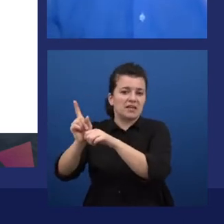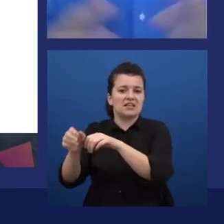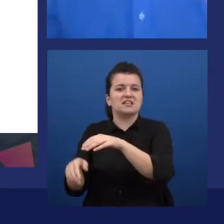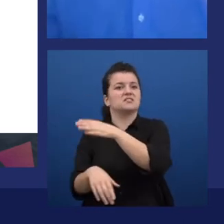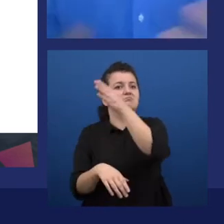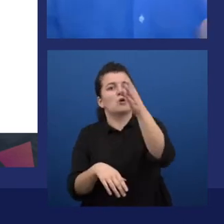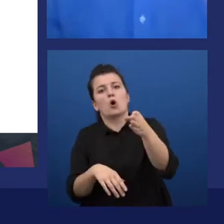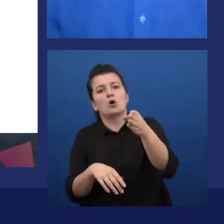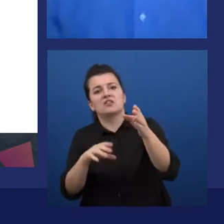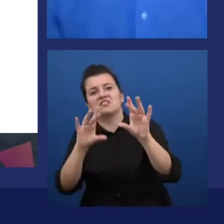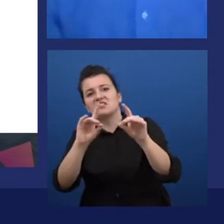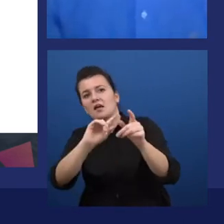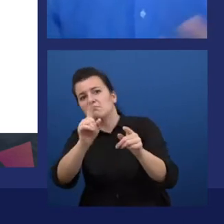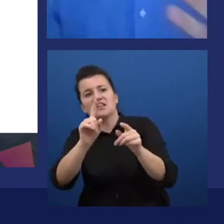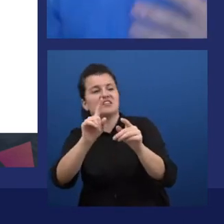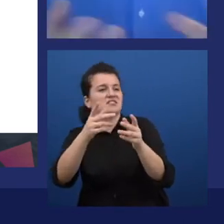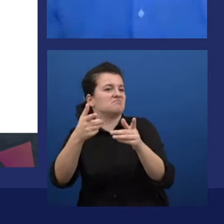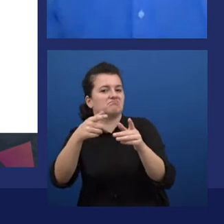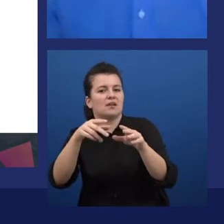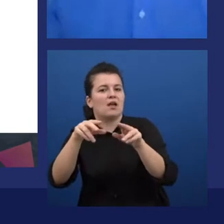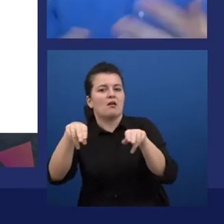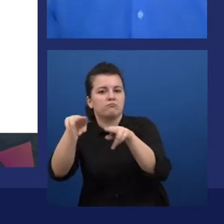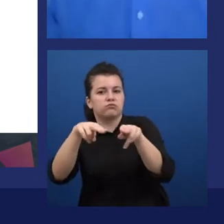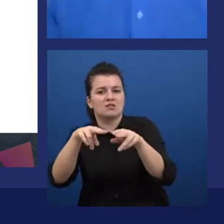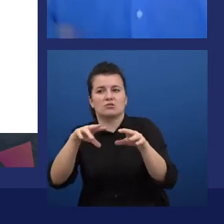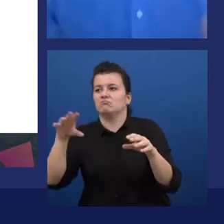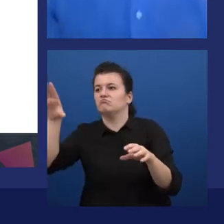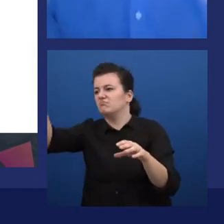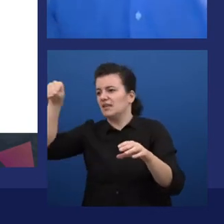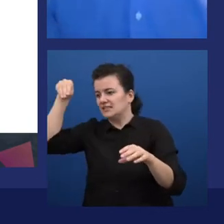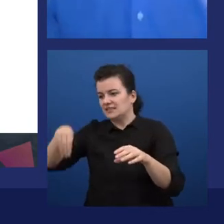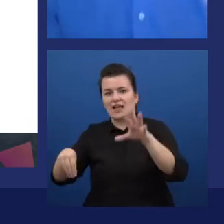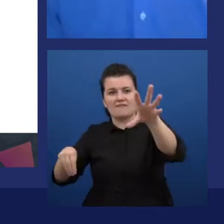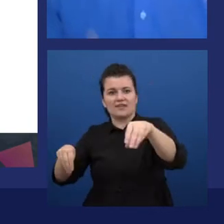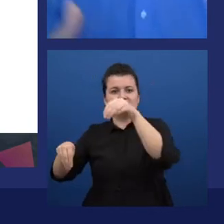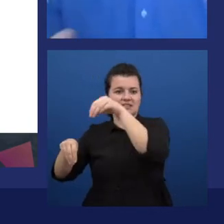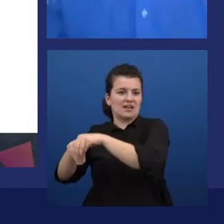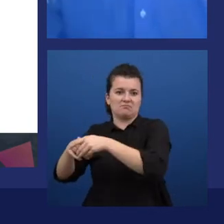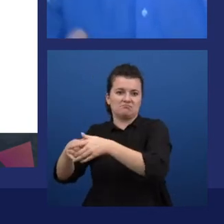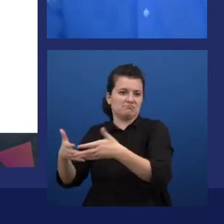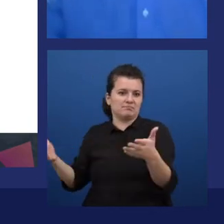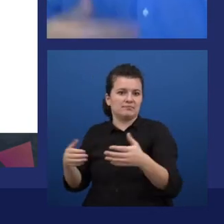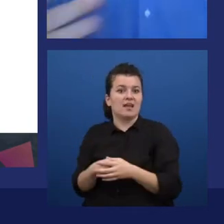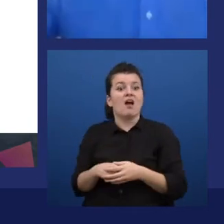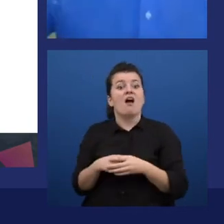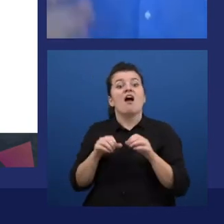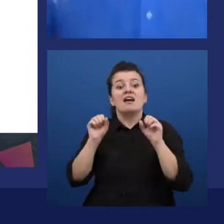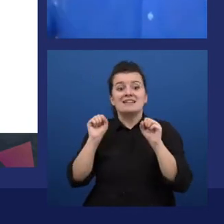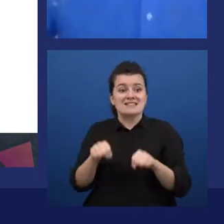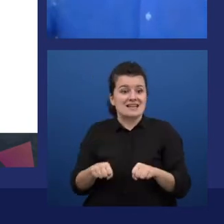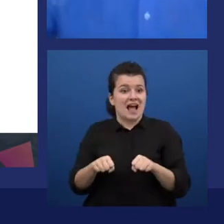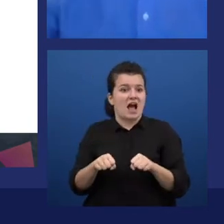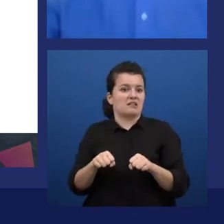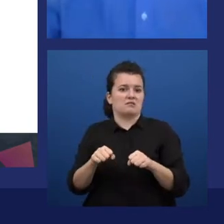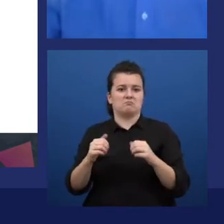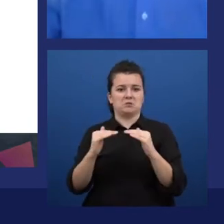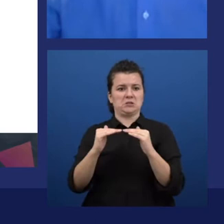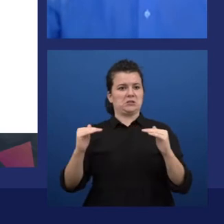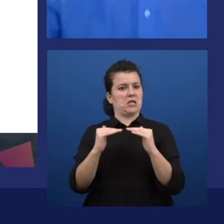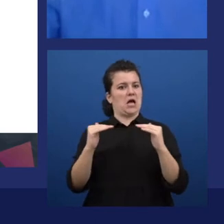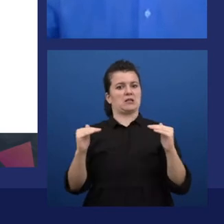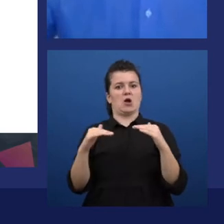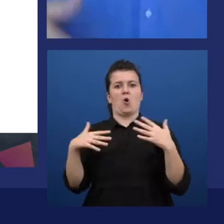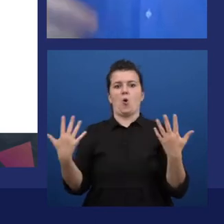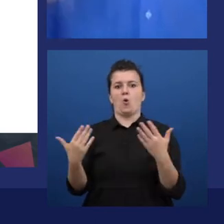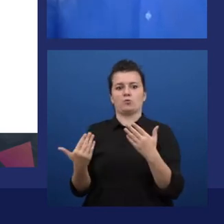it's done and saved as a support for standard and neural voices. So voices that improve and learn over time,